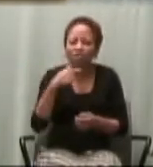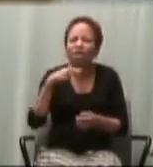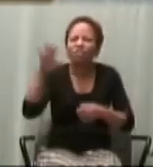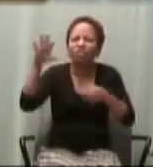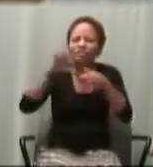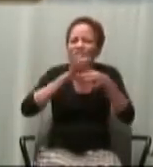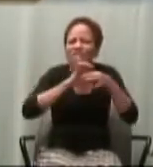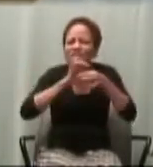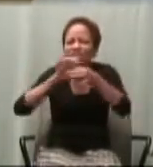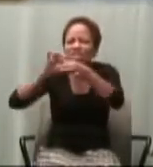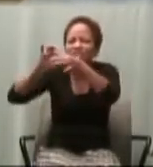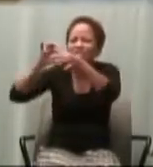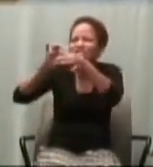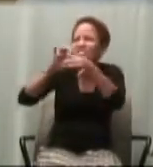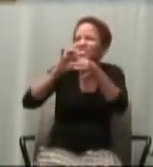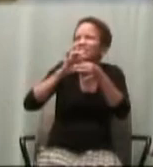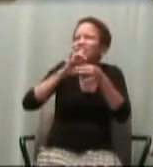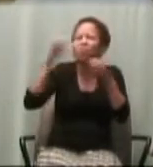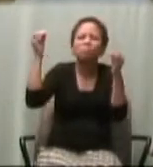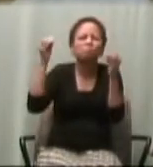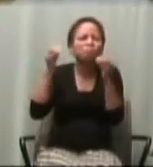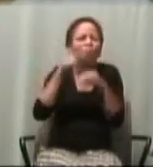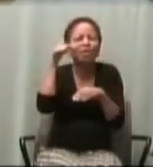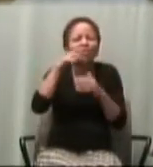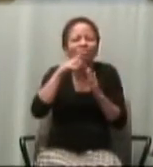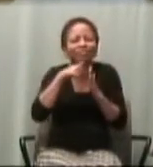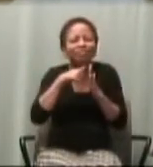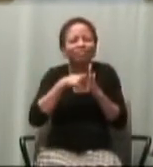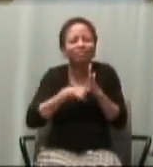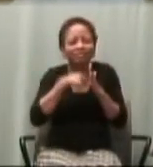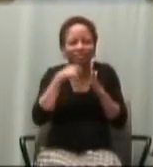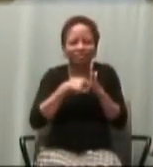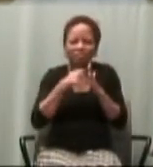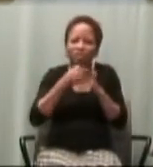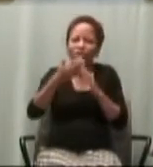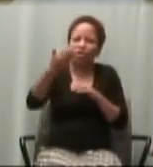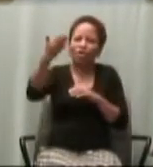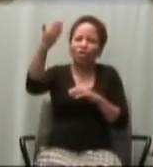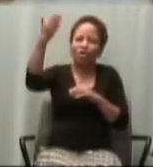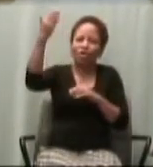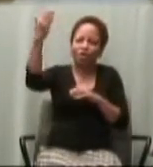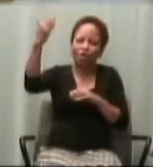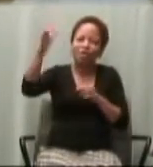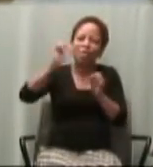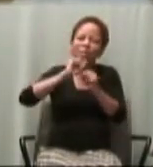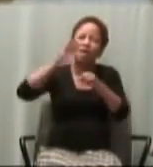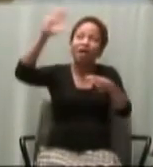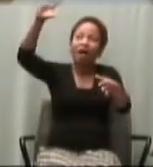and this covenant that God has made with his people.